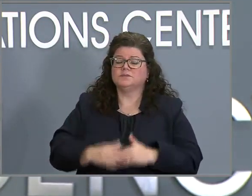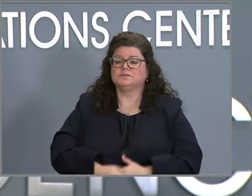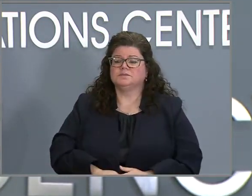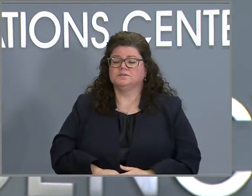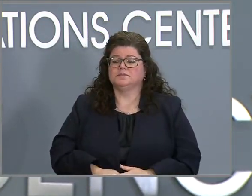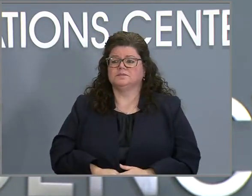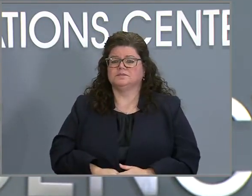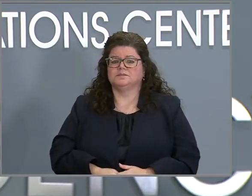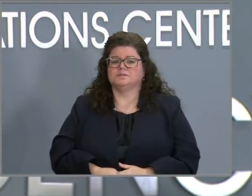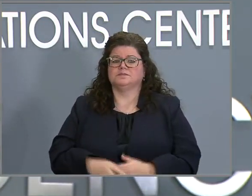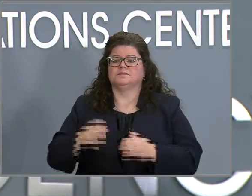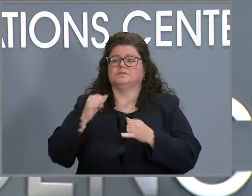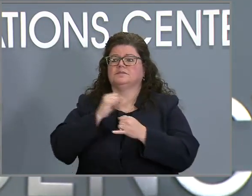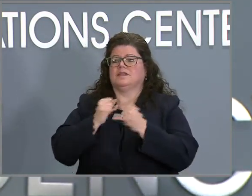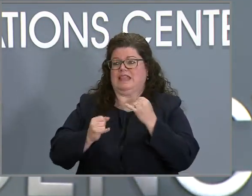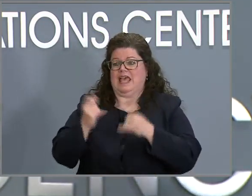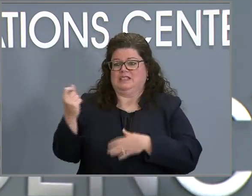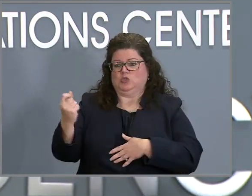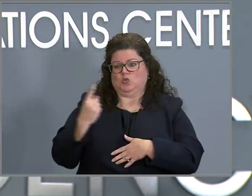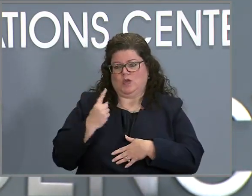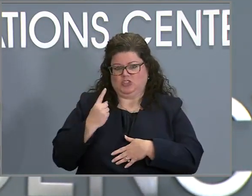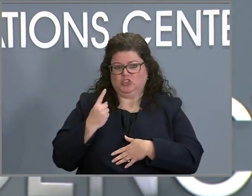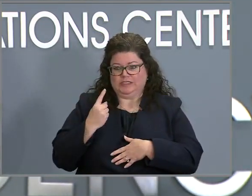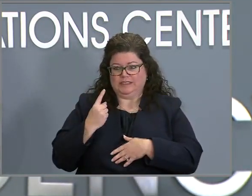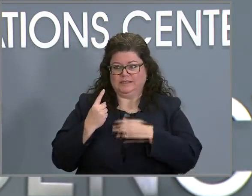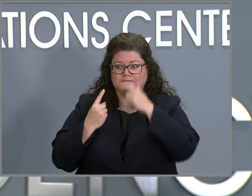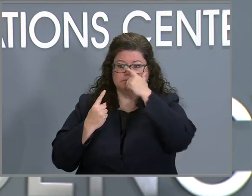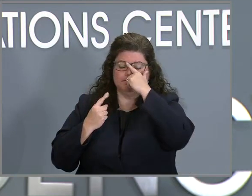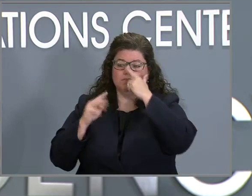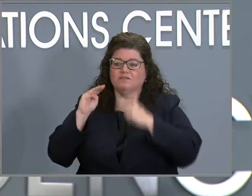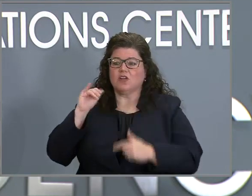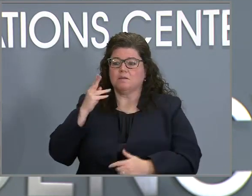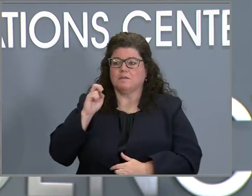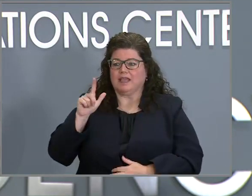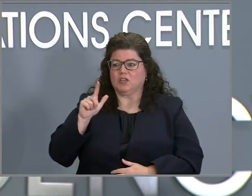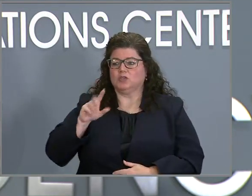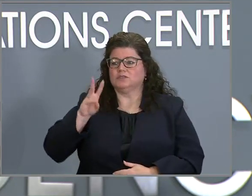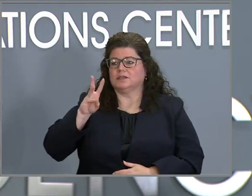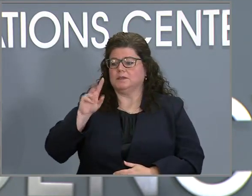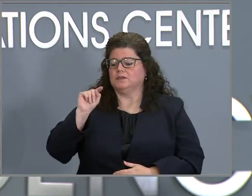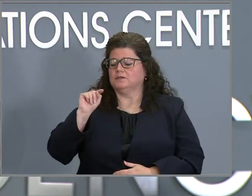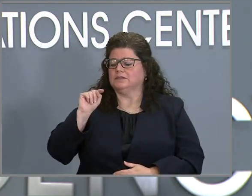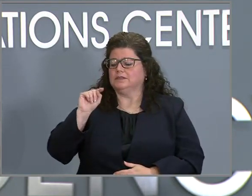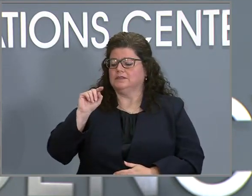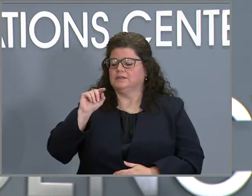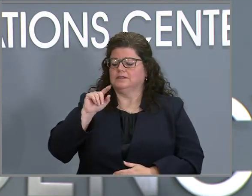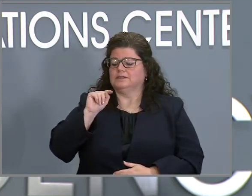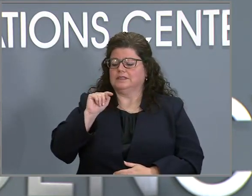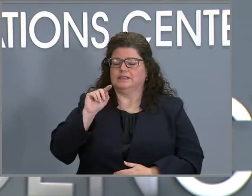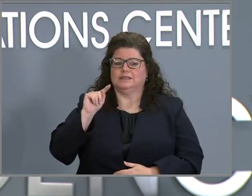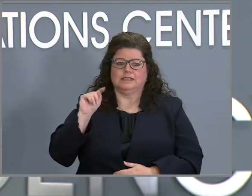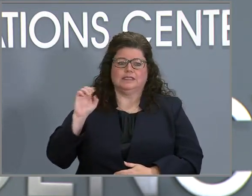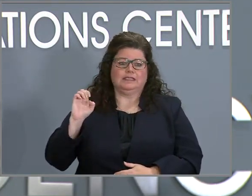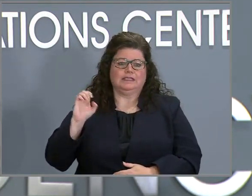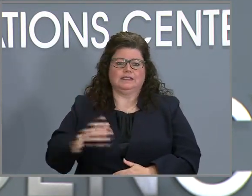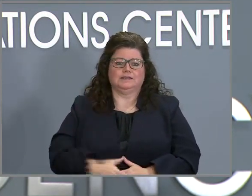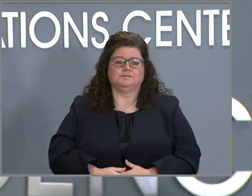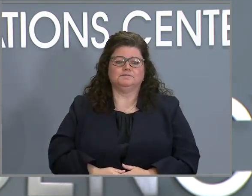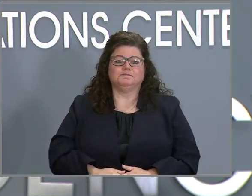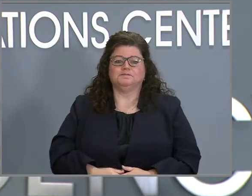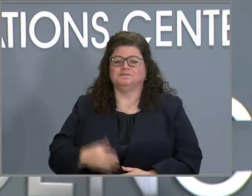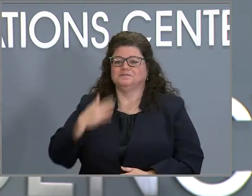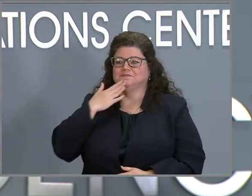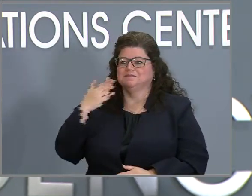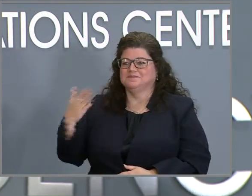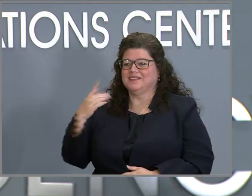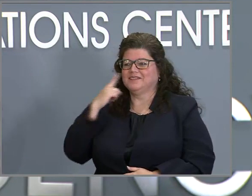Our final question that will conclude today's briefing is from Michael Perchick with WTVB. WTVB. Thank you